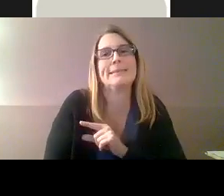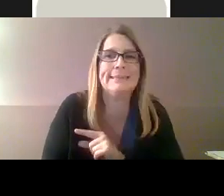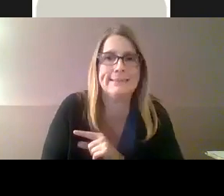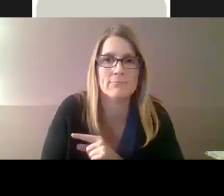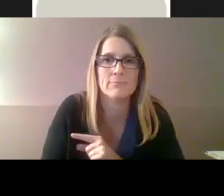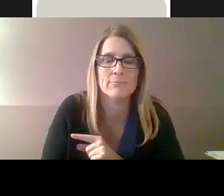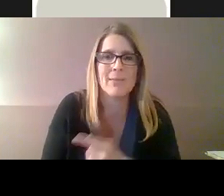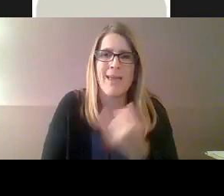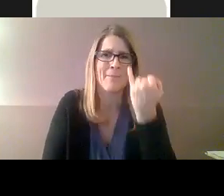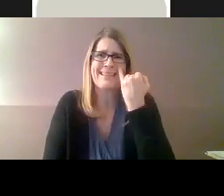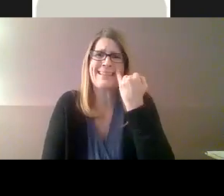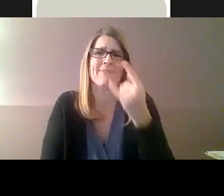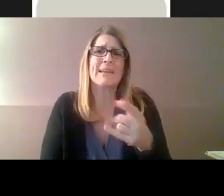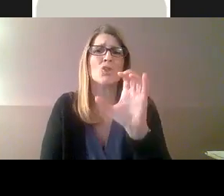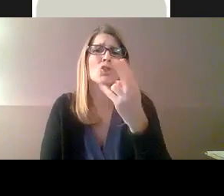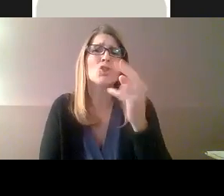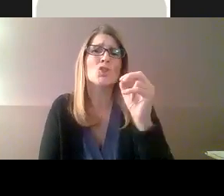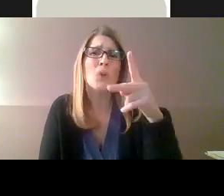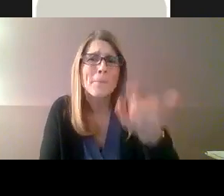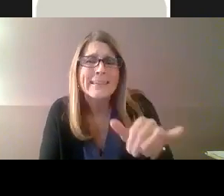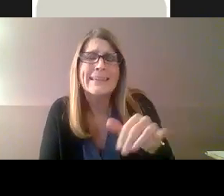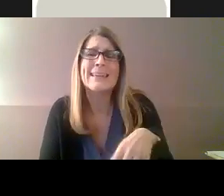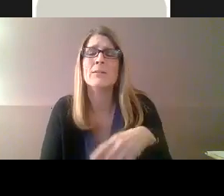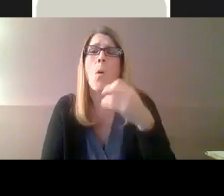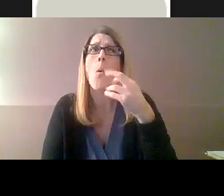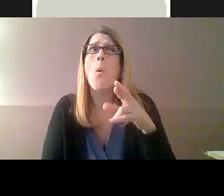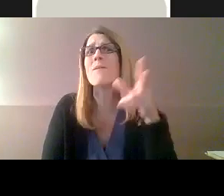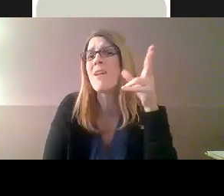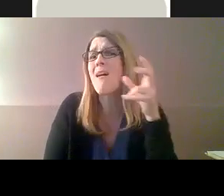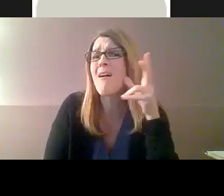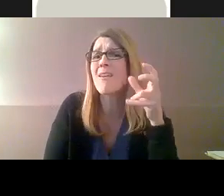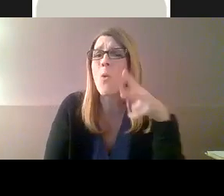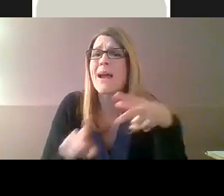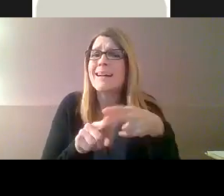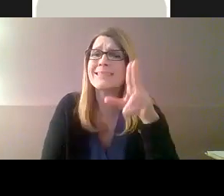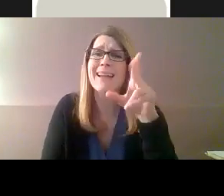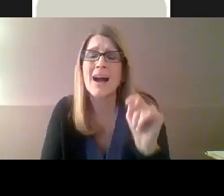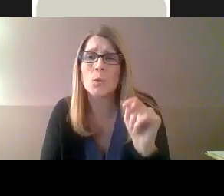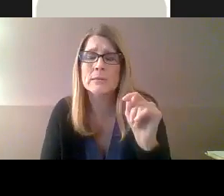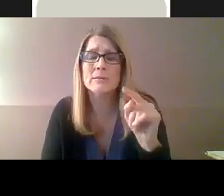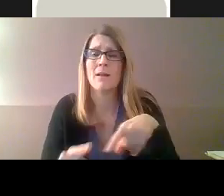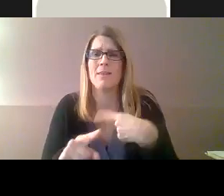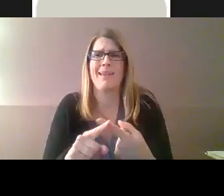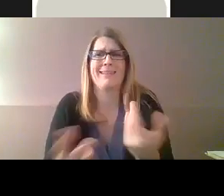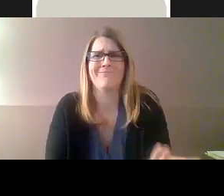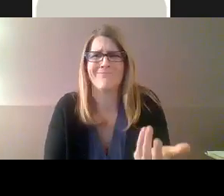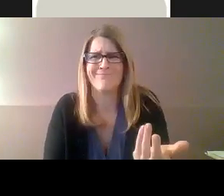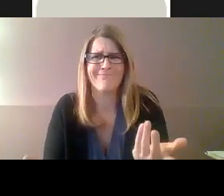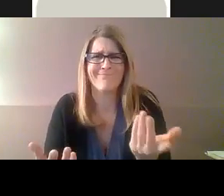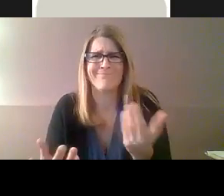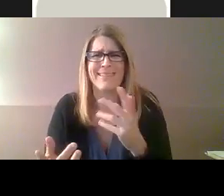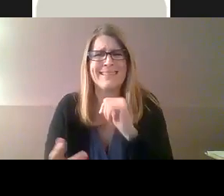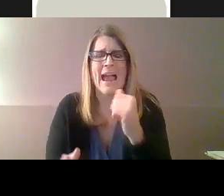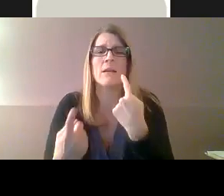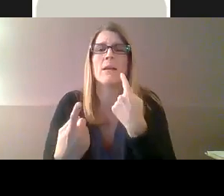And also, you need to make sure that you have really great video and audio quality. You do not want it to be choppy. You do not want the internet